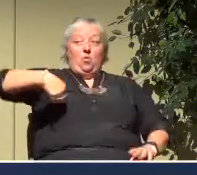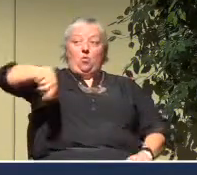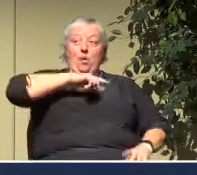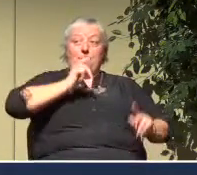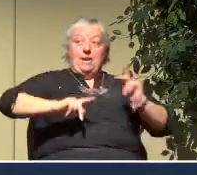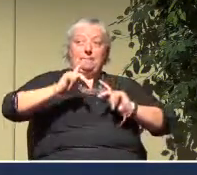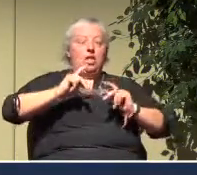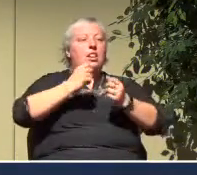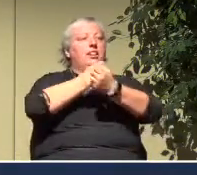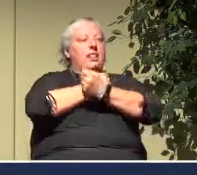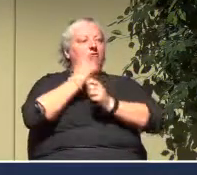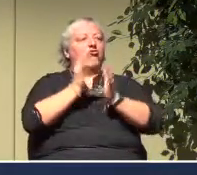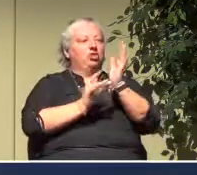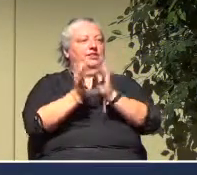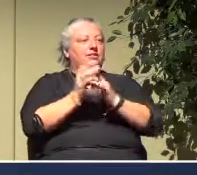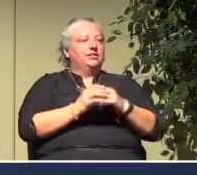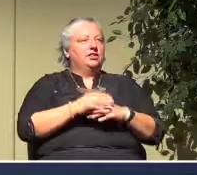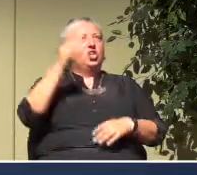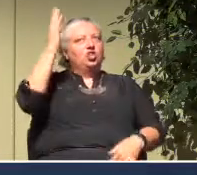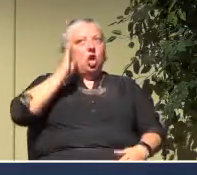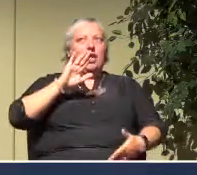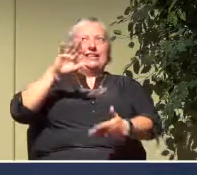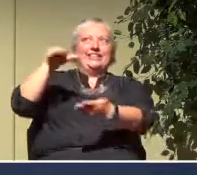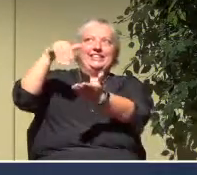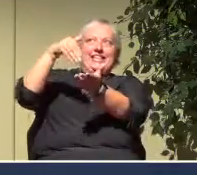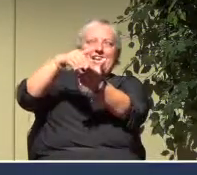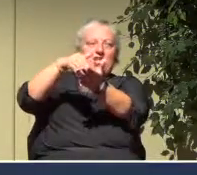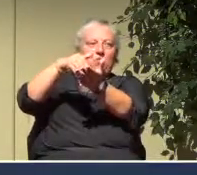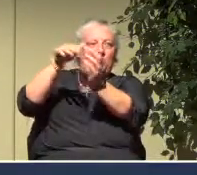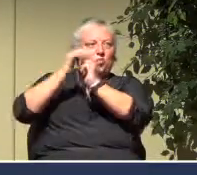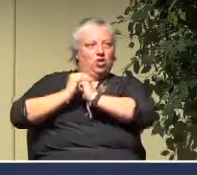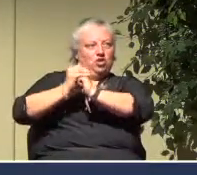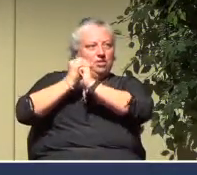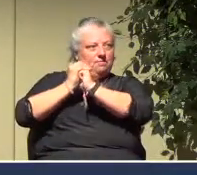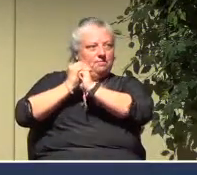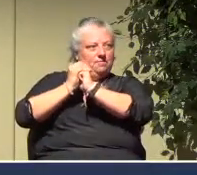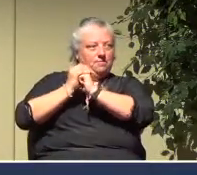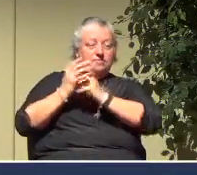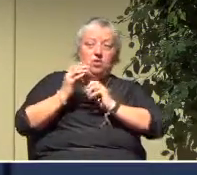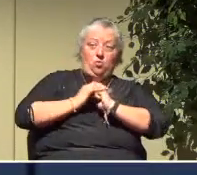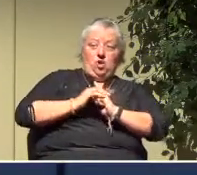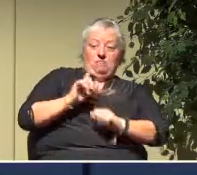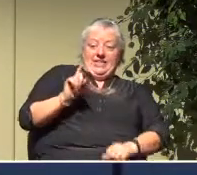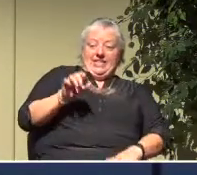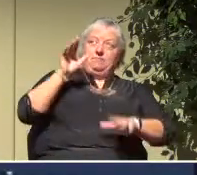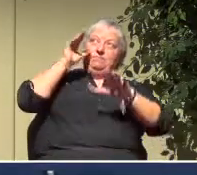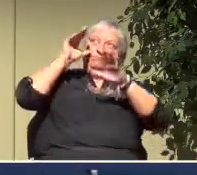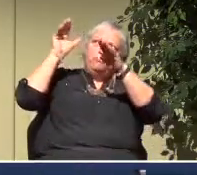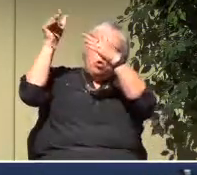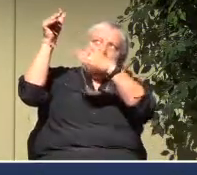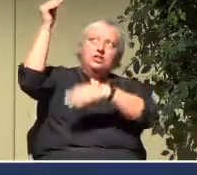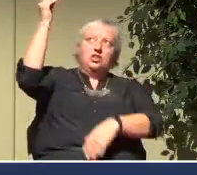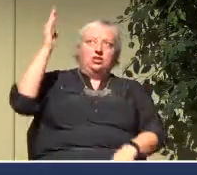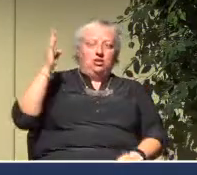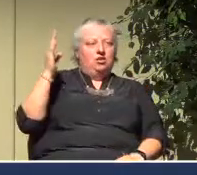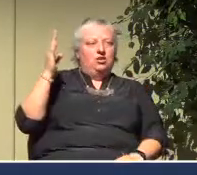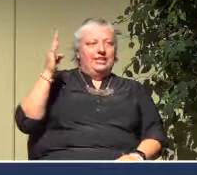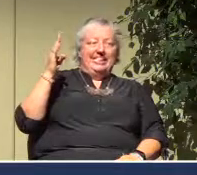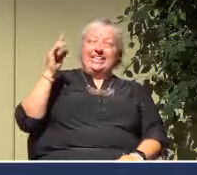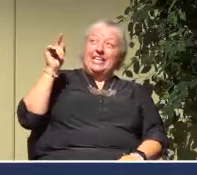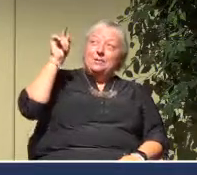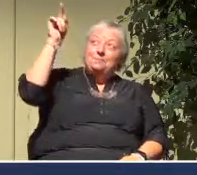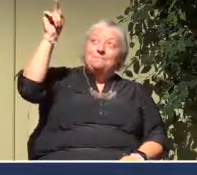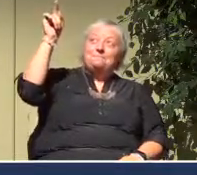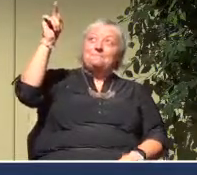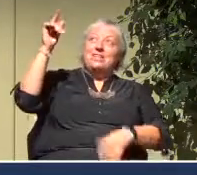God-centered worship. Worship needs to be centered on God. It's about Him.